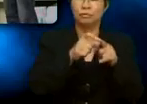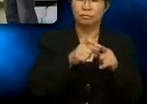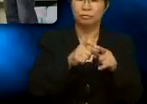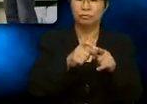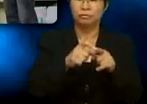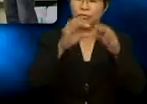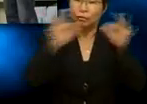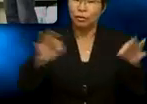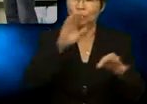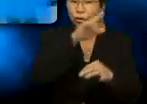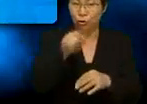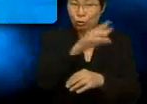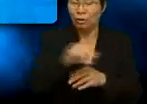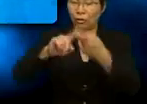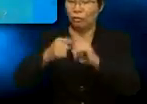said to you?